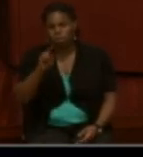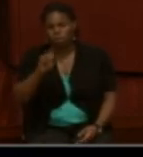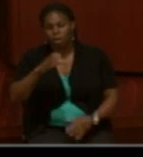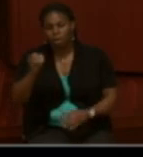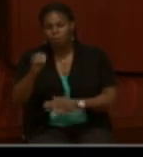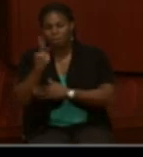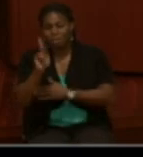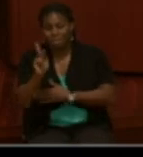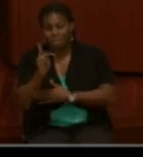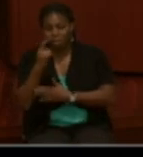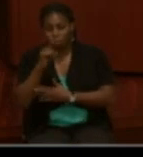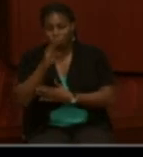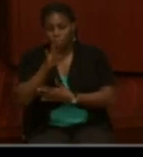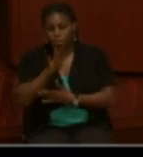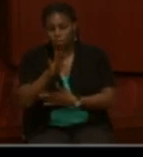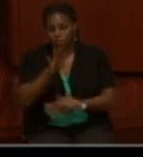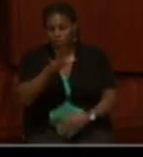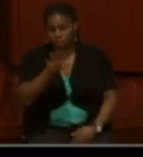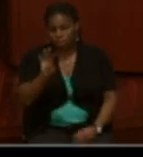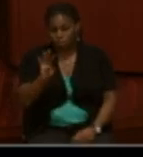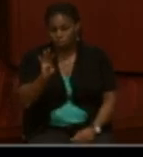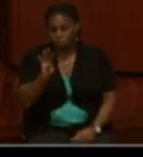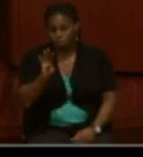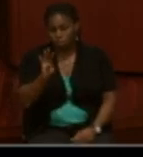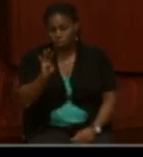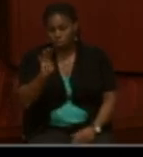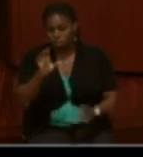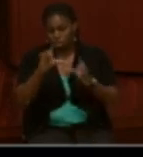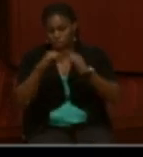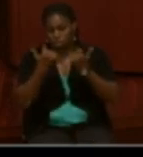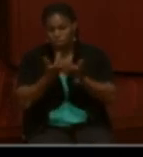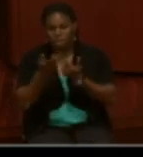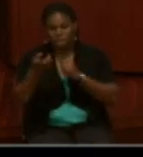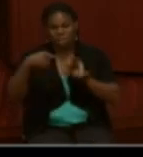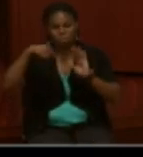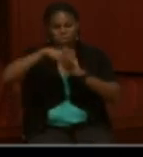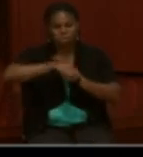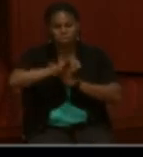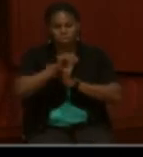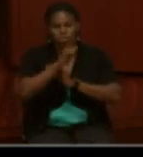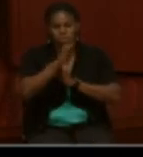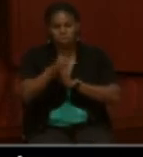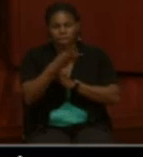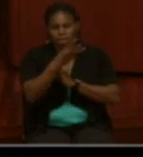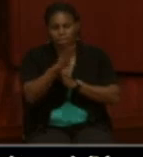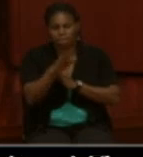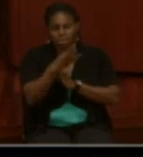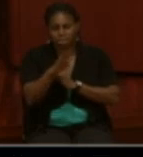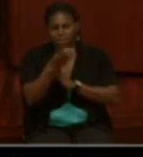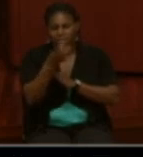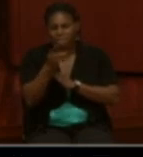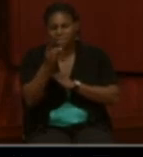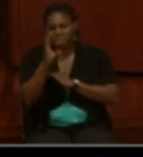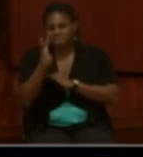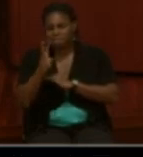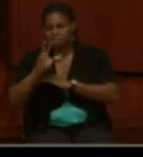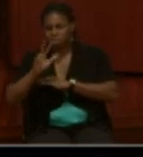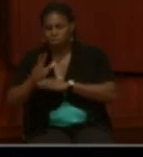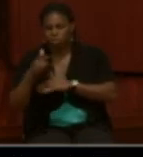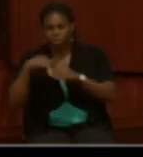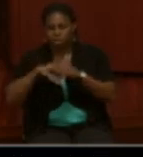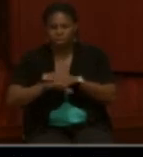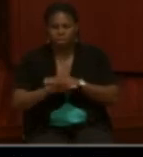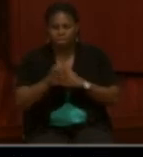54th Massachusetts Volunteer Infantry. It shows that he was killed July 16, 1863 at James Island, South